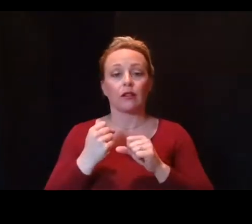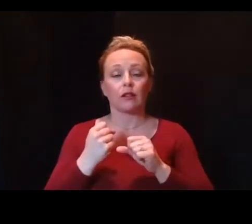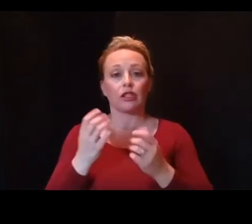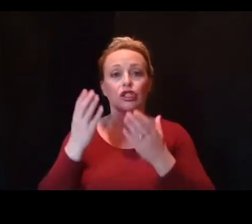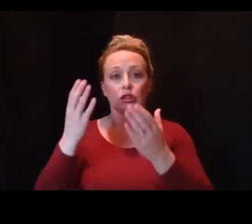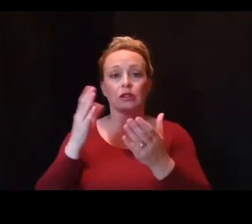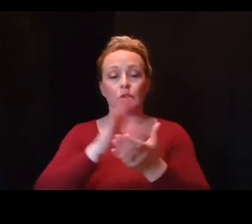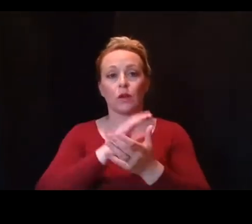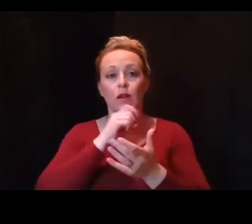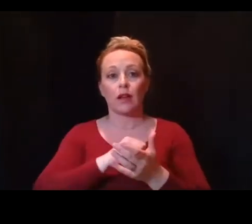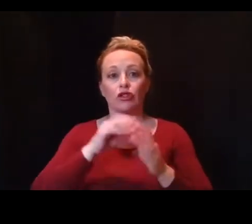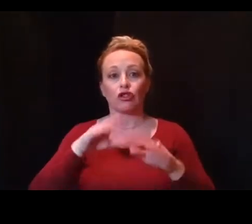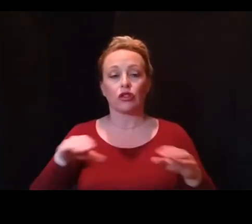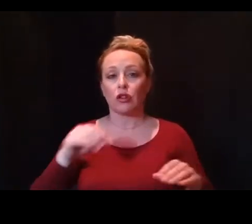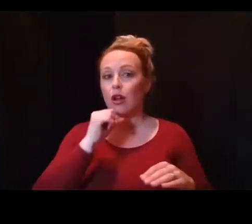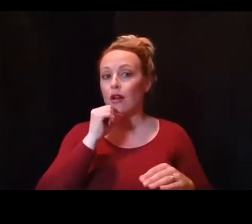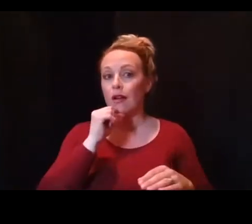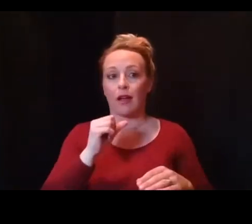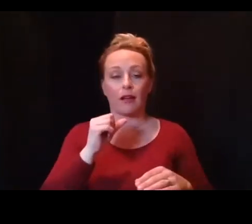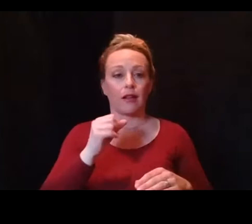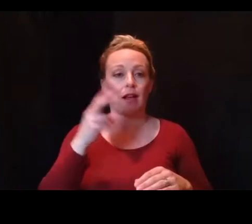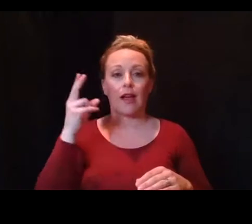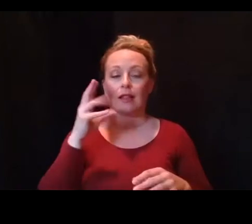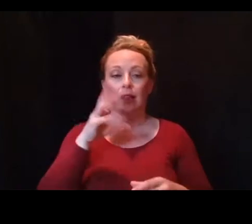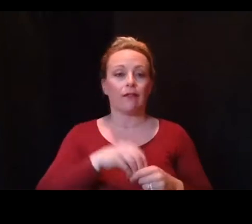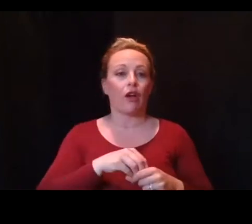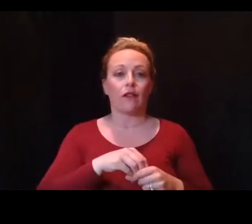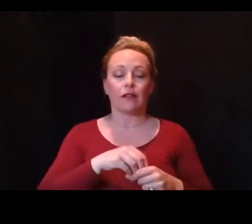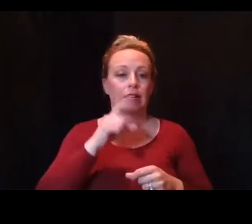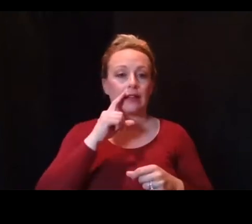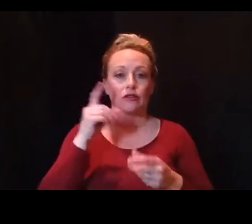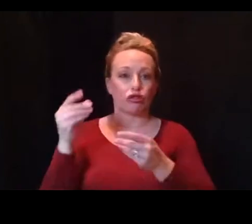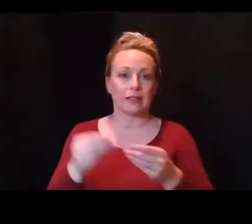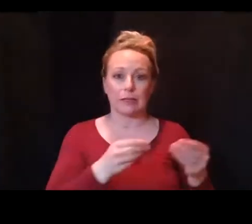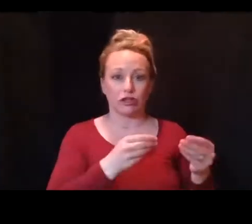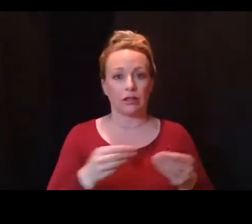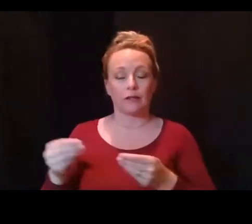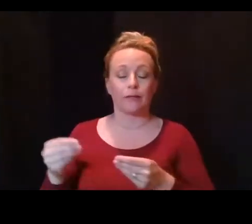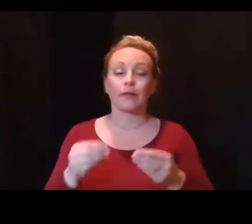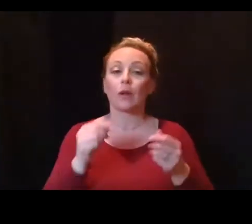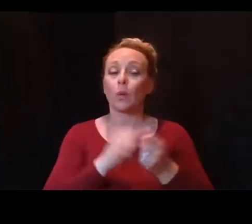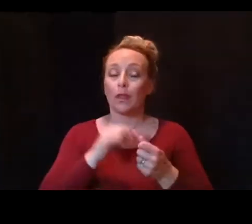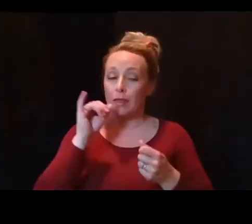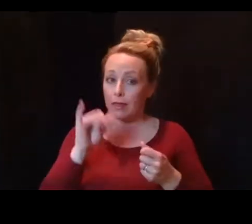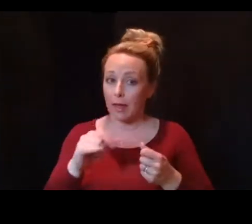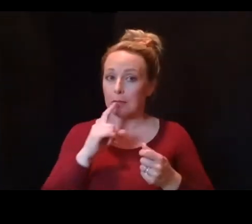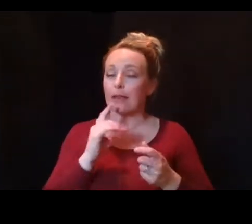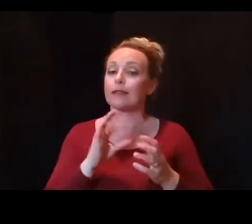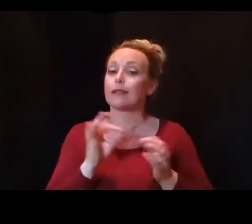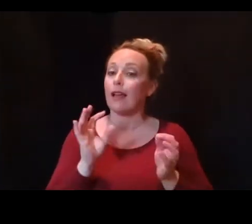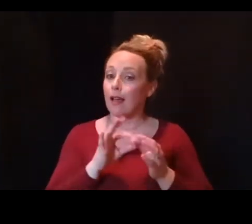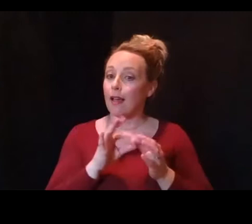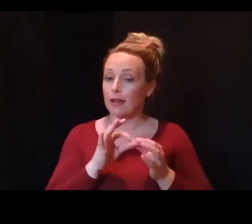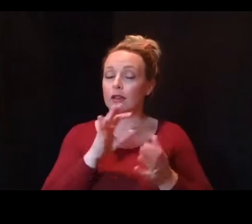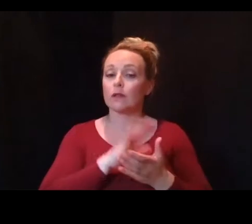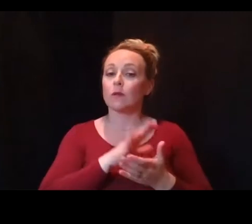are not highly involved in transmission. That said, school-aged